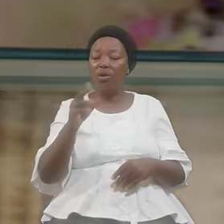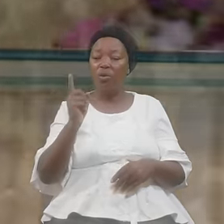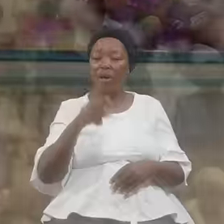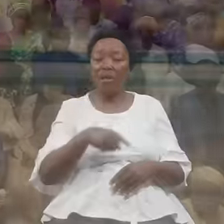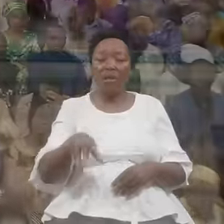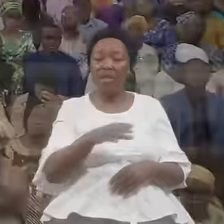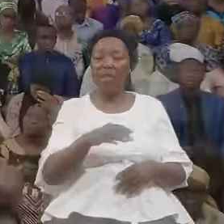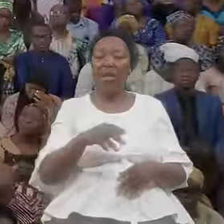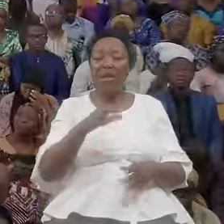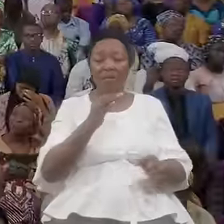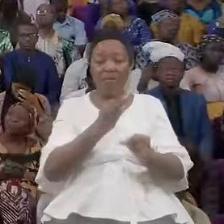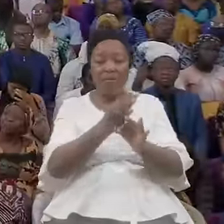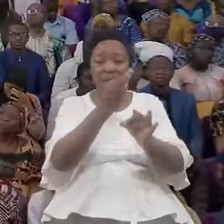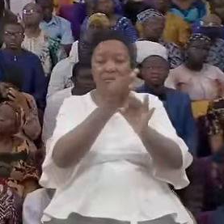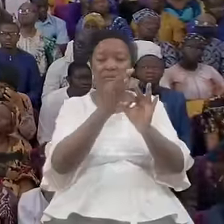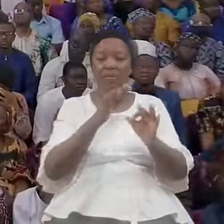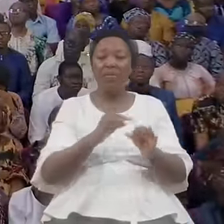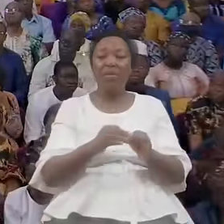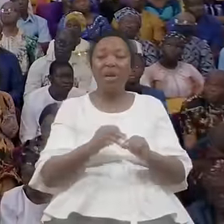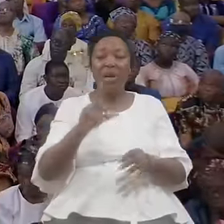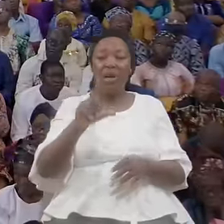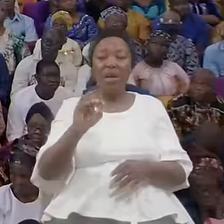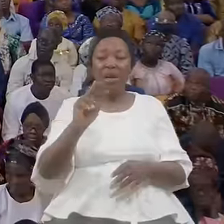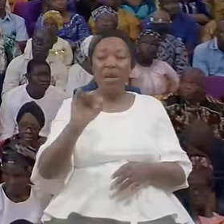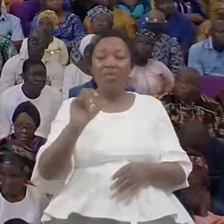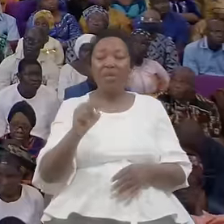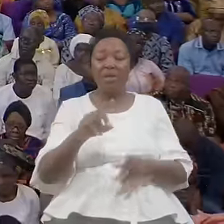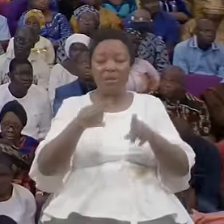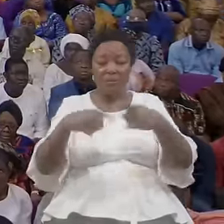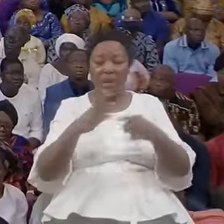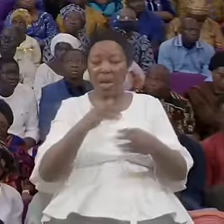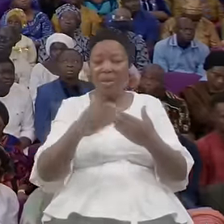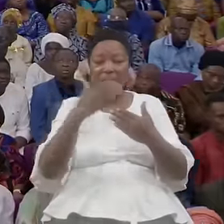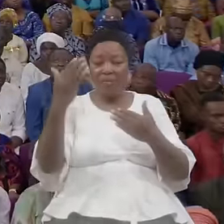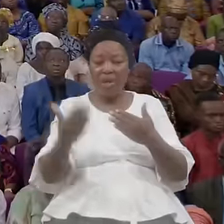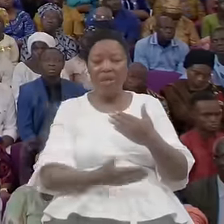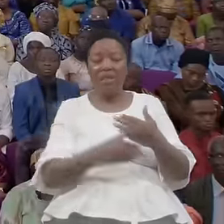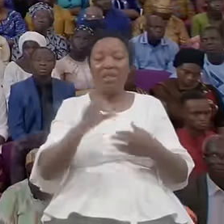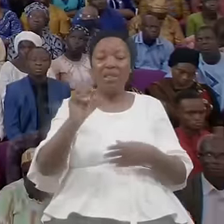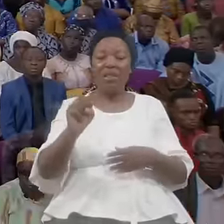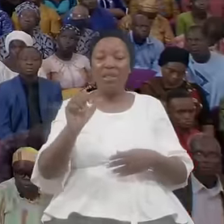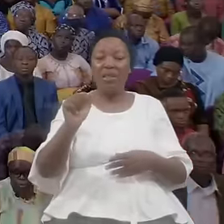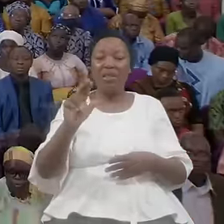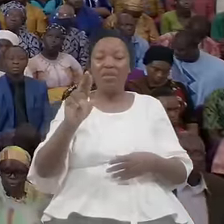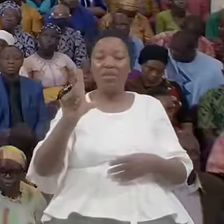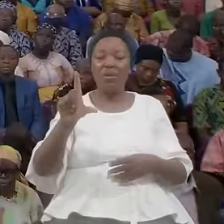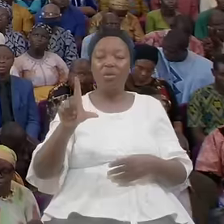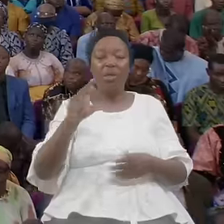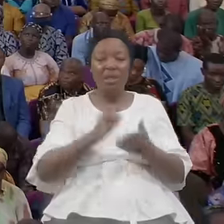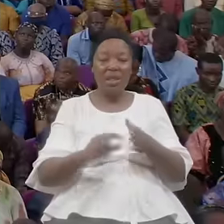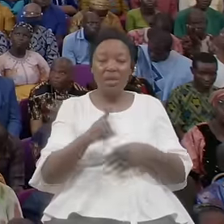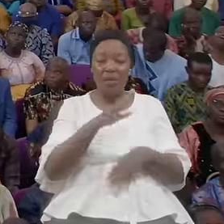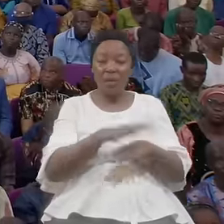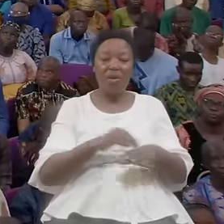Levite Went And Invited Saul That They Were Called